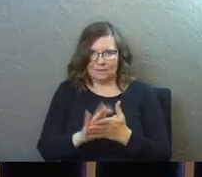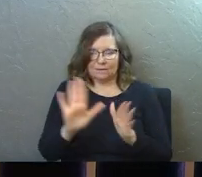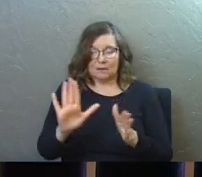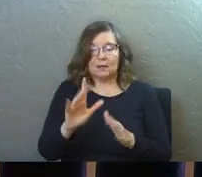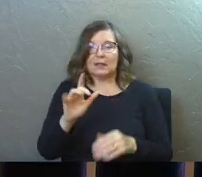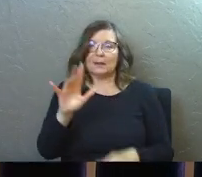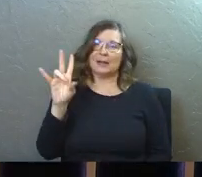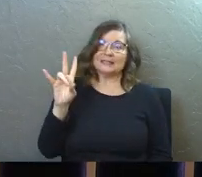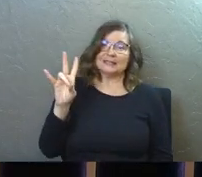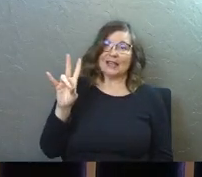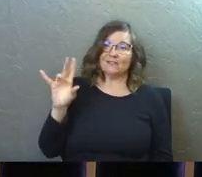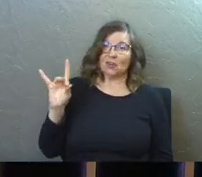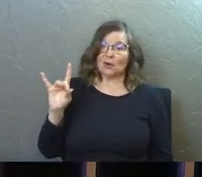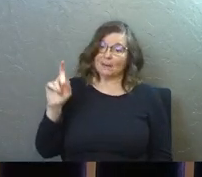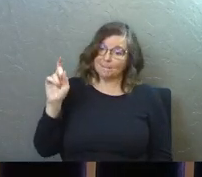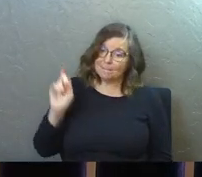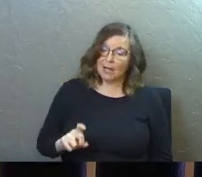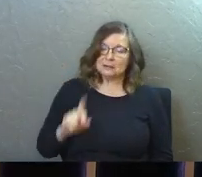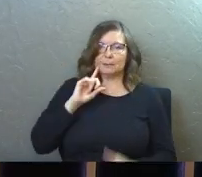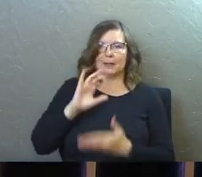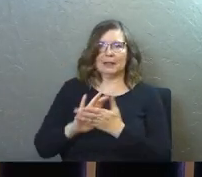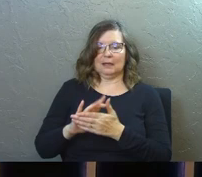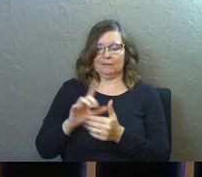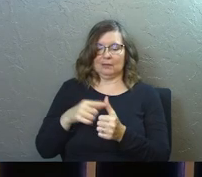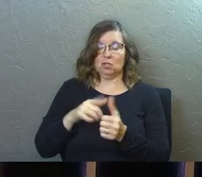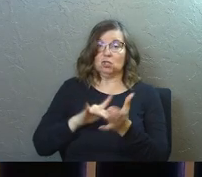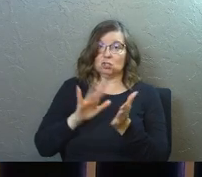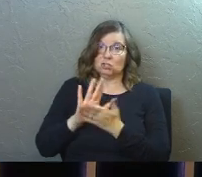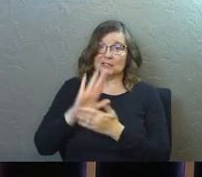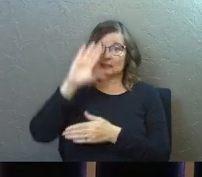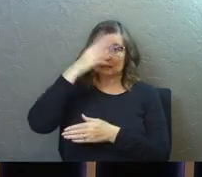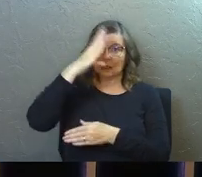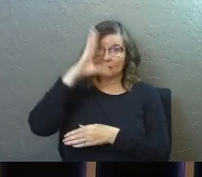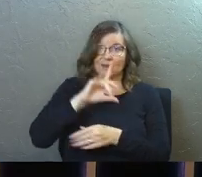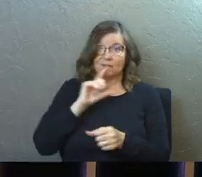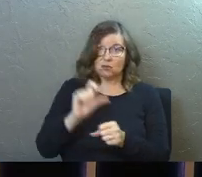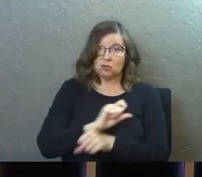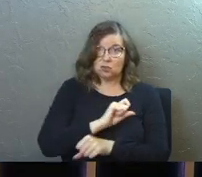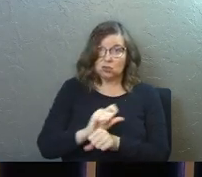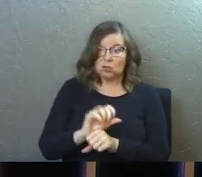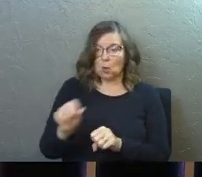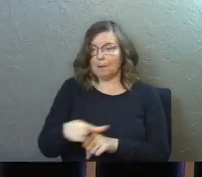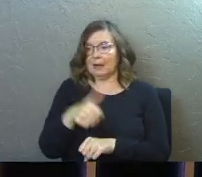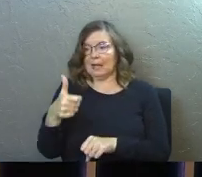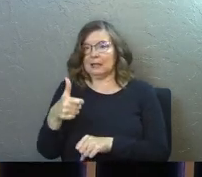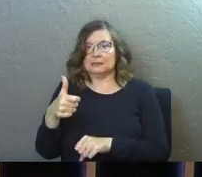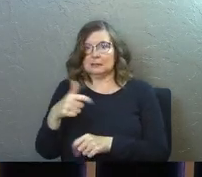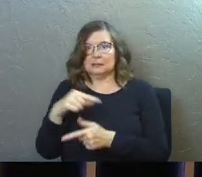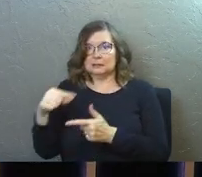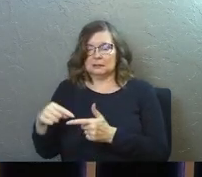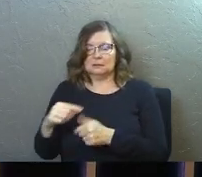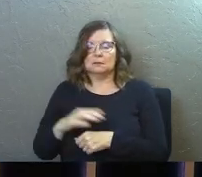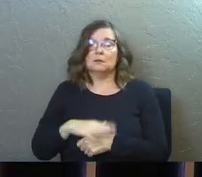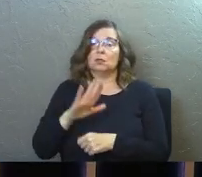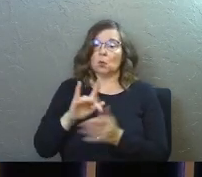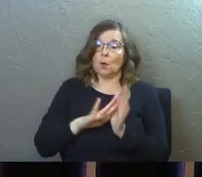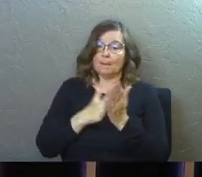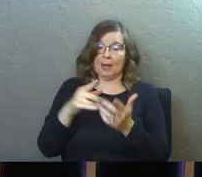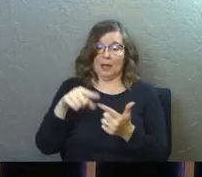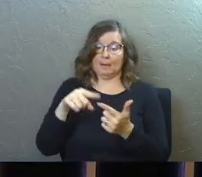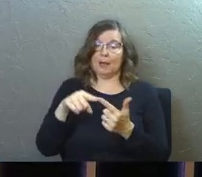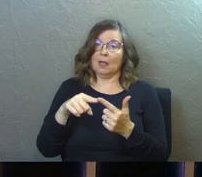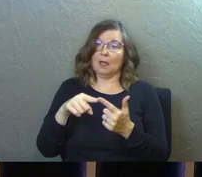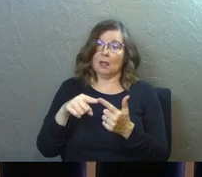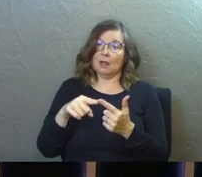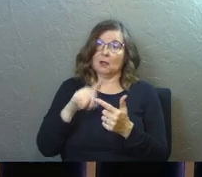doctrines, maybe seven or eight of them. Like Jesus is the son of God for sure. And nobody else is. And your Bible is